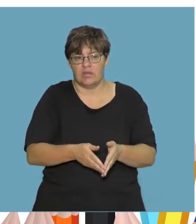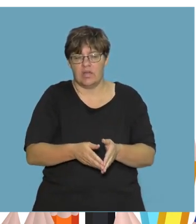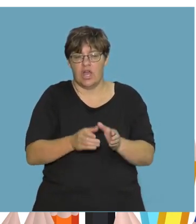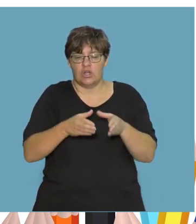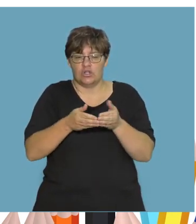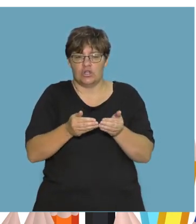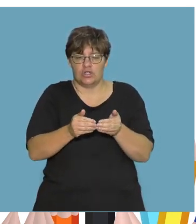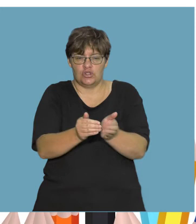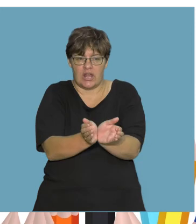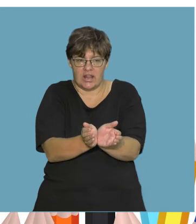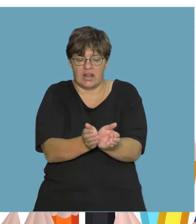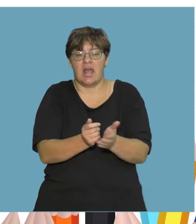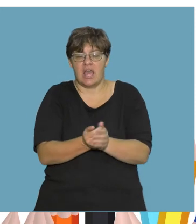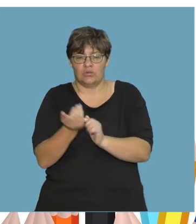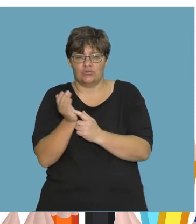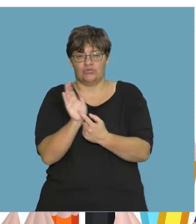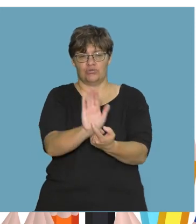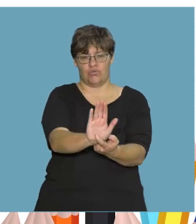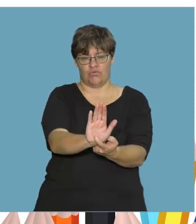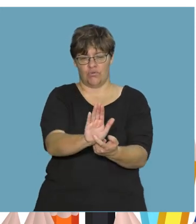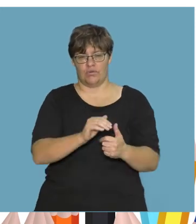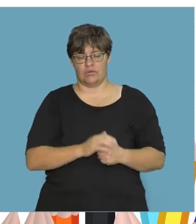shell, and show.